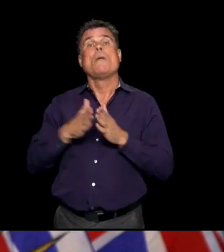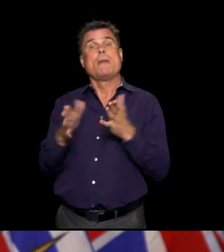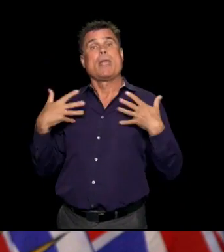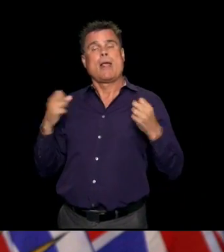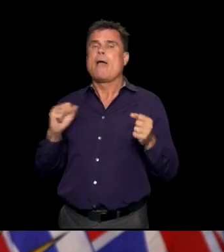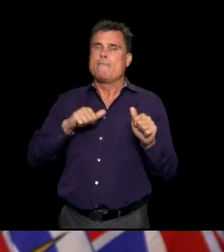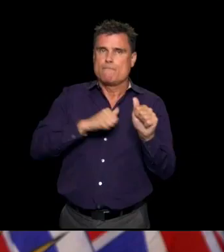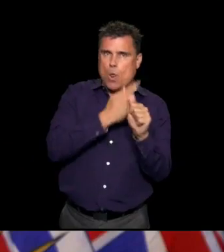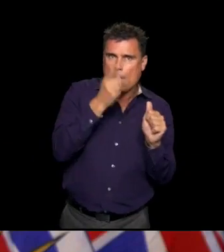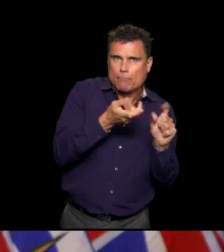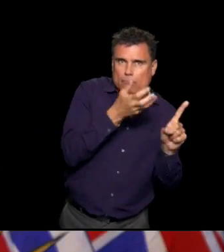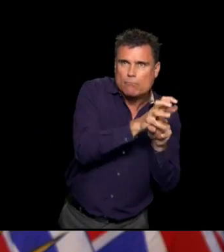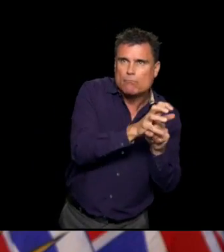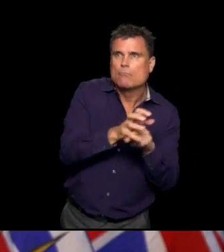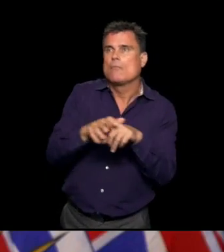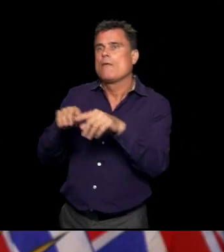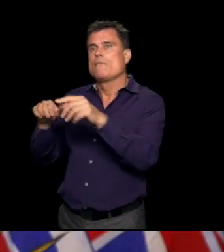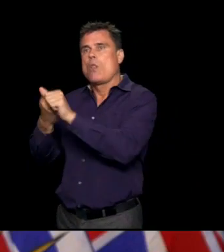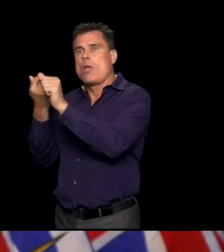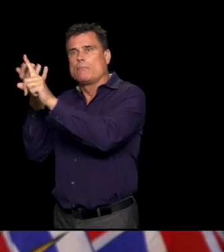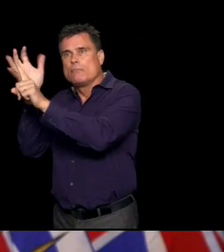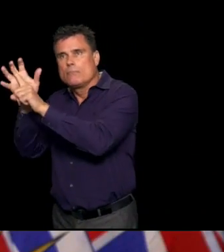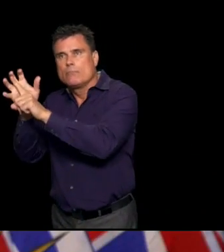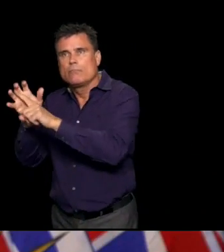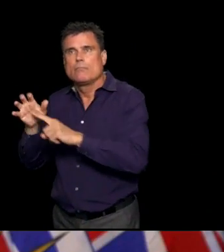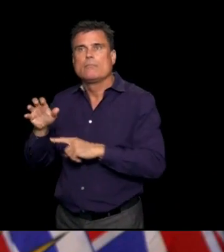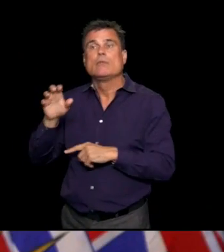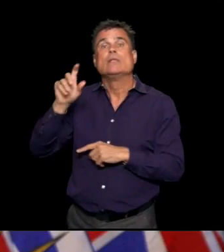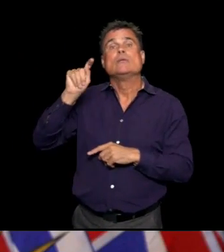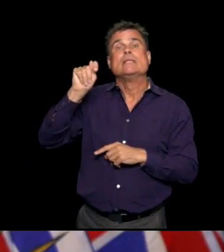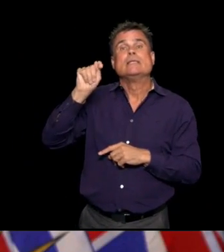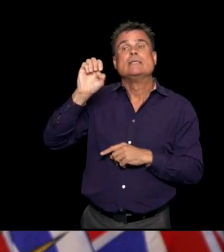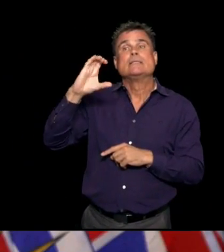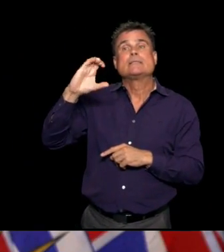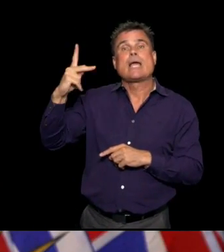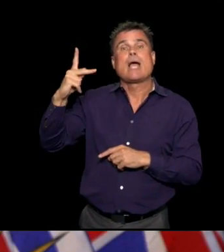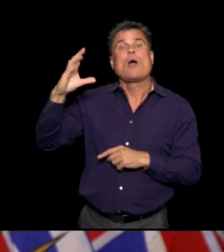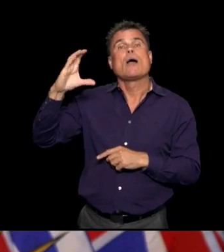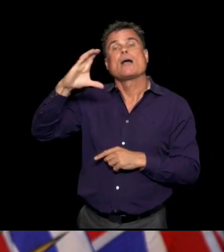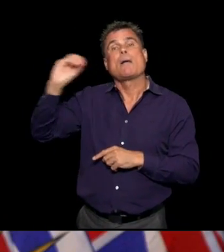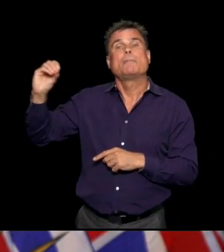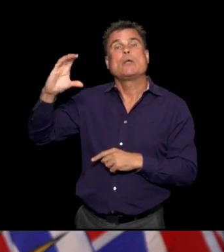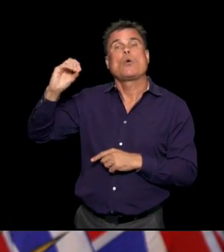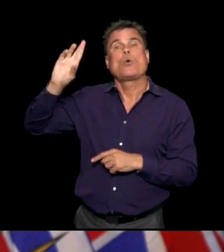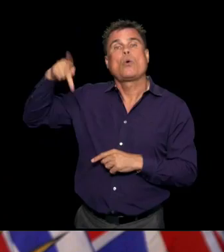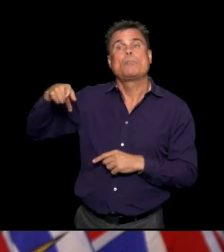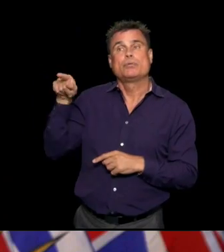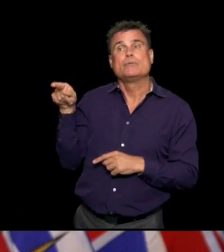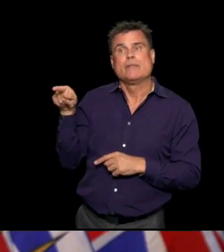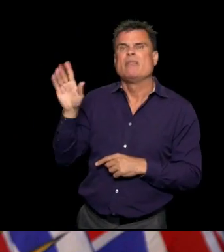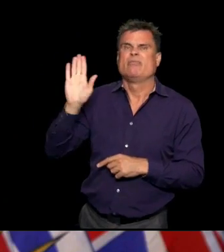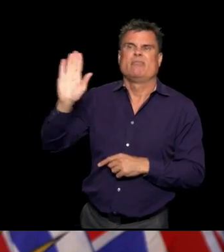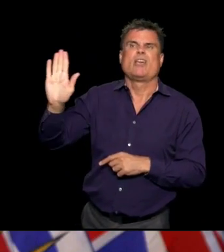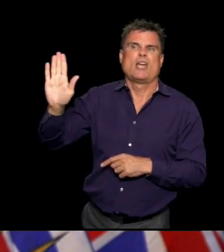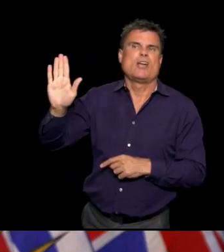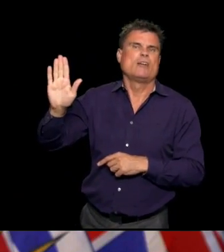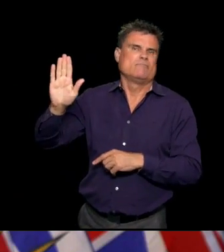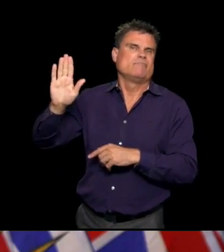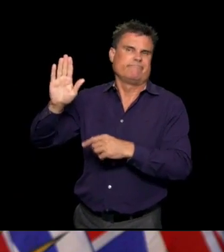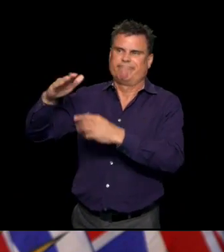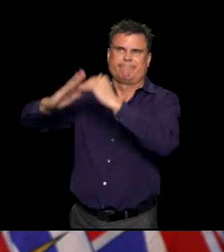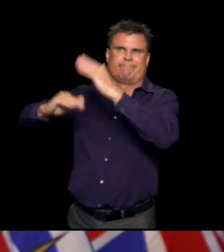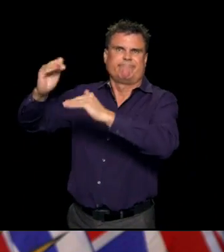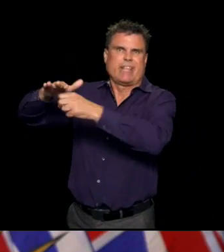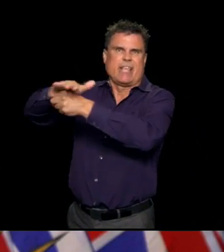working with tech who runs the construction site and has been very forthcoming. We have the contact